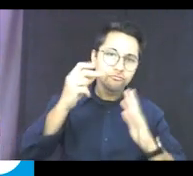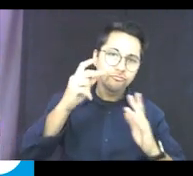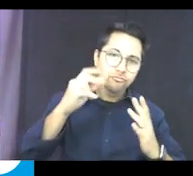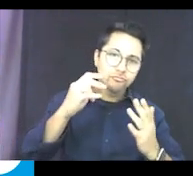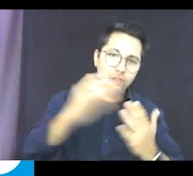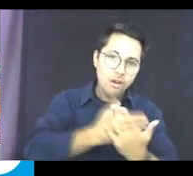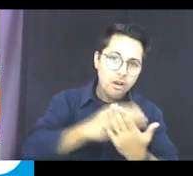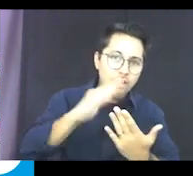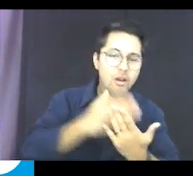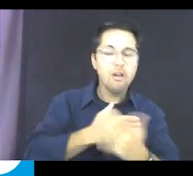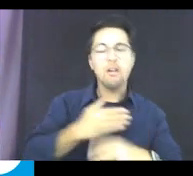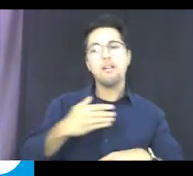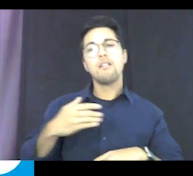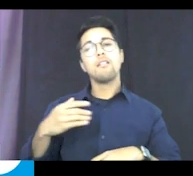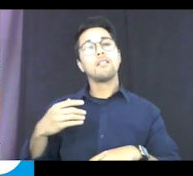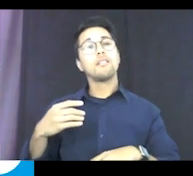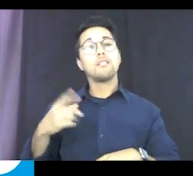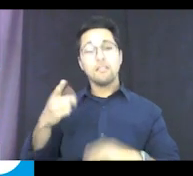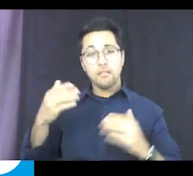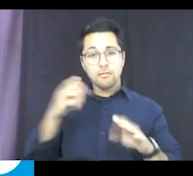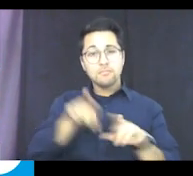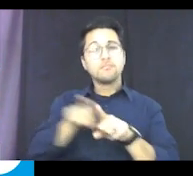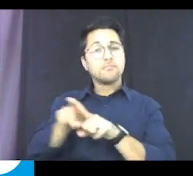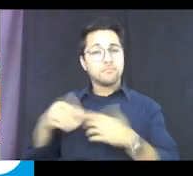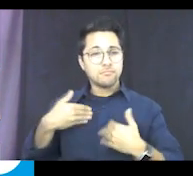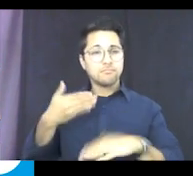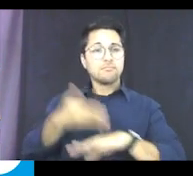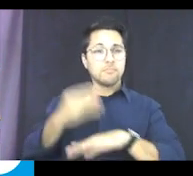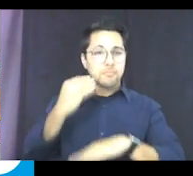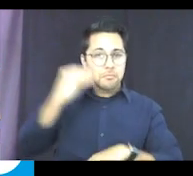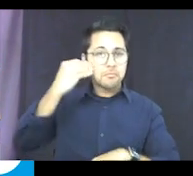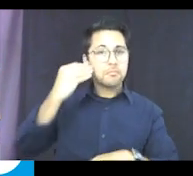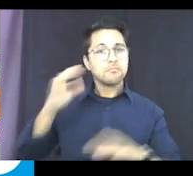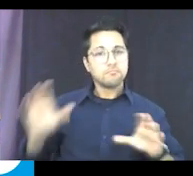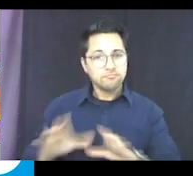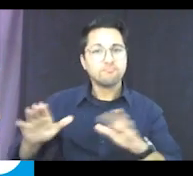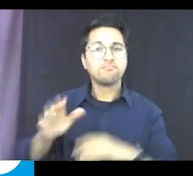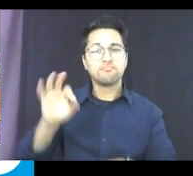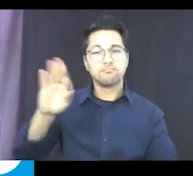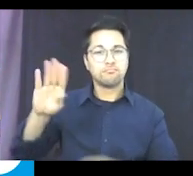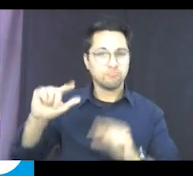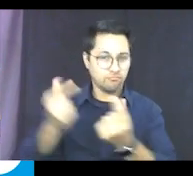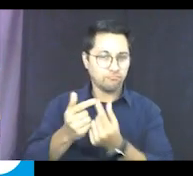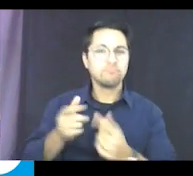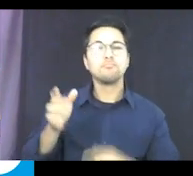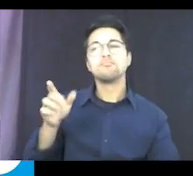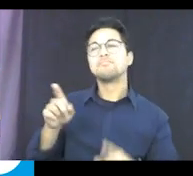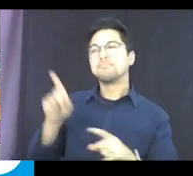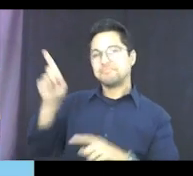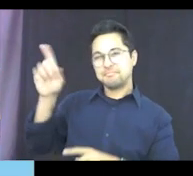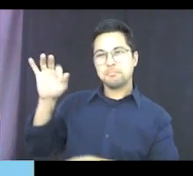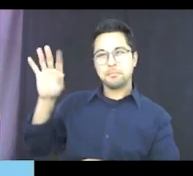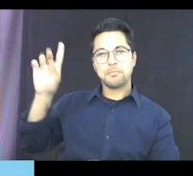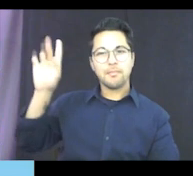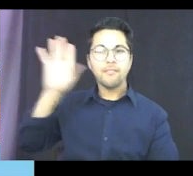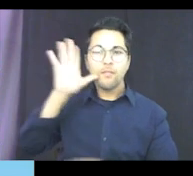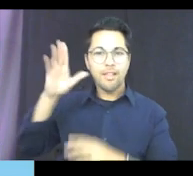And then we also have an at home activity Facebook group. So again, you'll have all these links on the PDF.